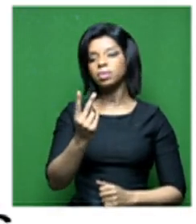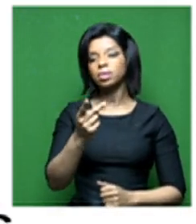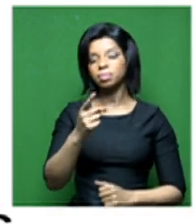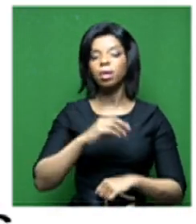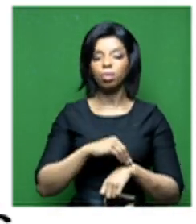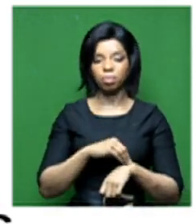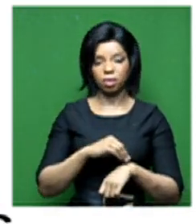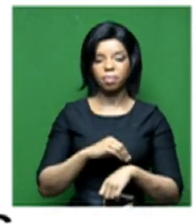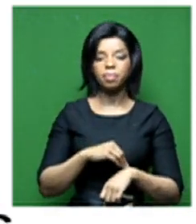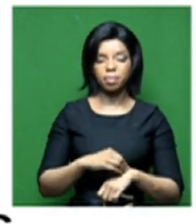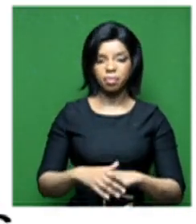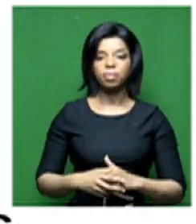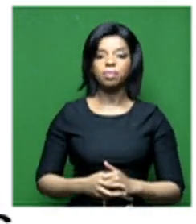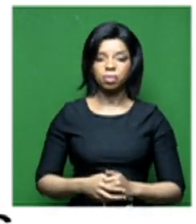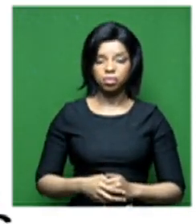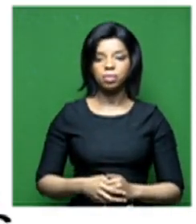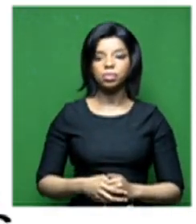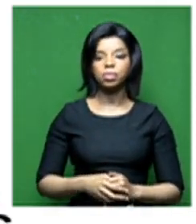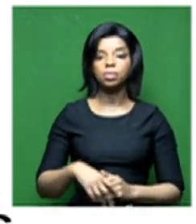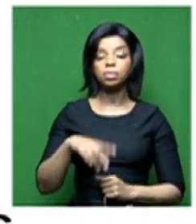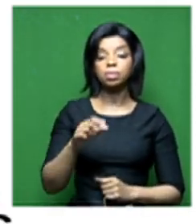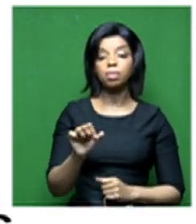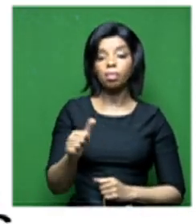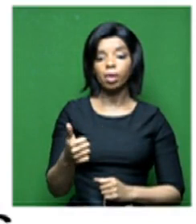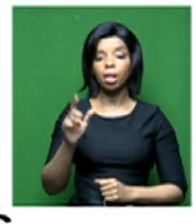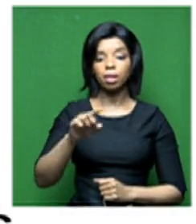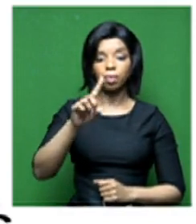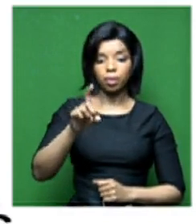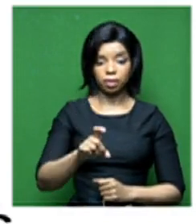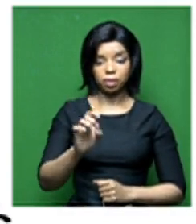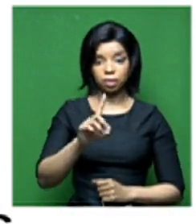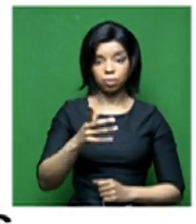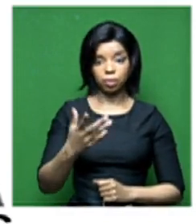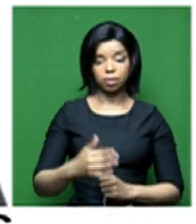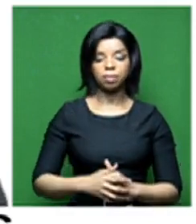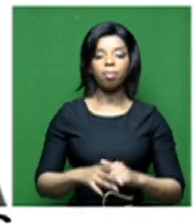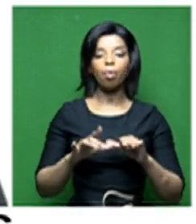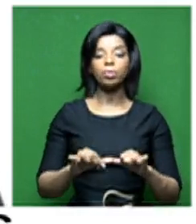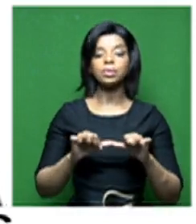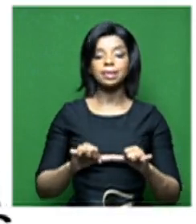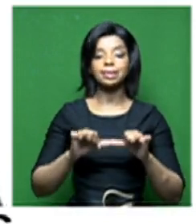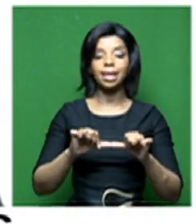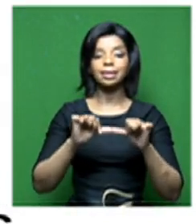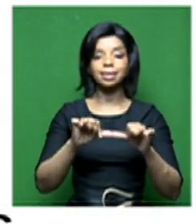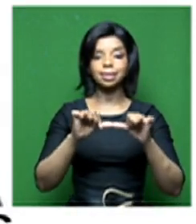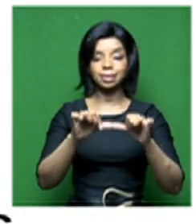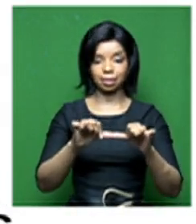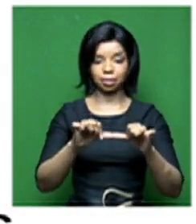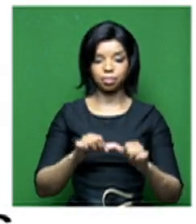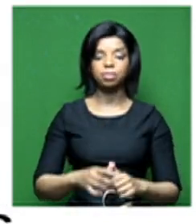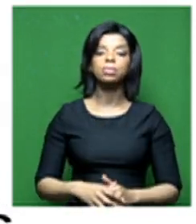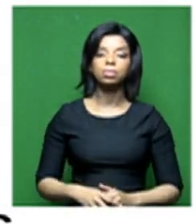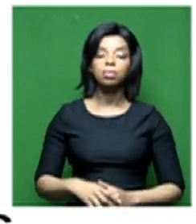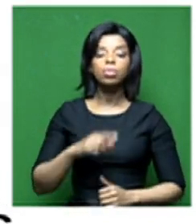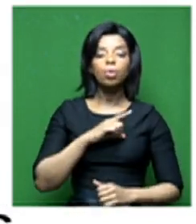question would be, you know, consistency in as far as adherence by the consumers